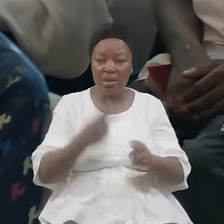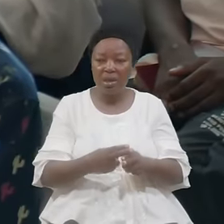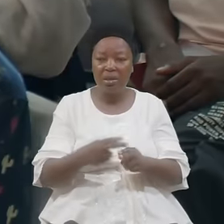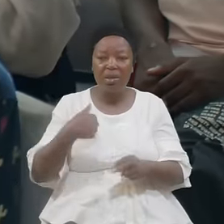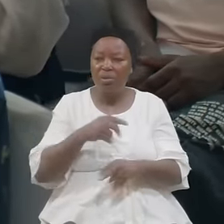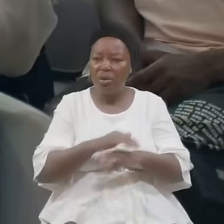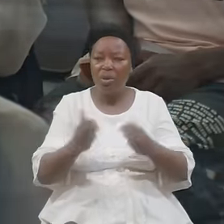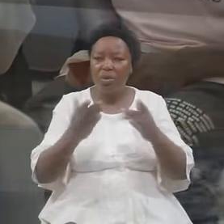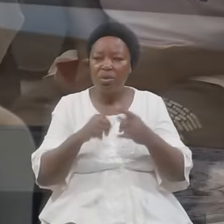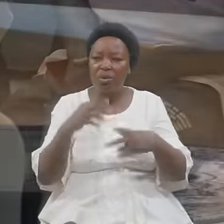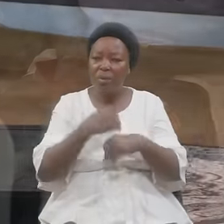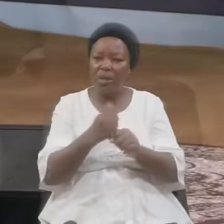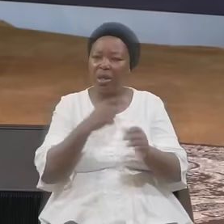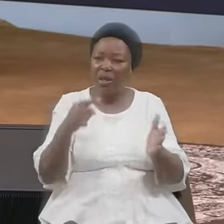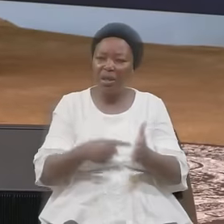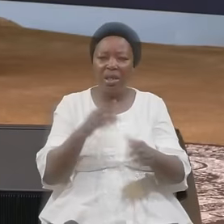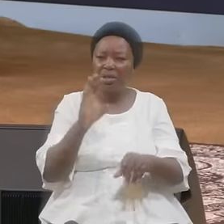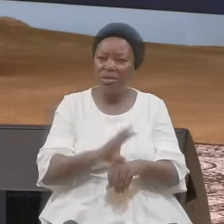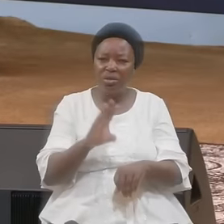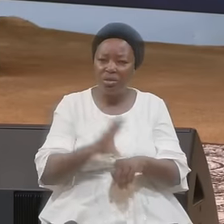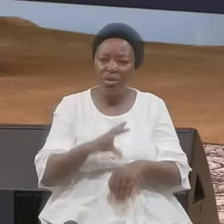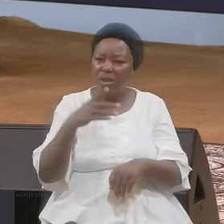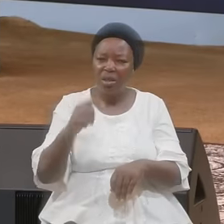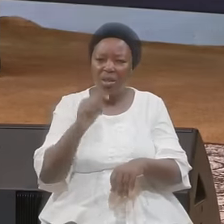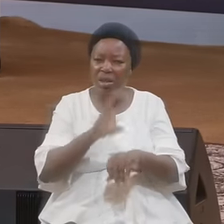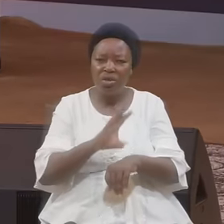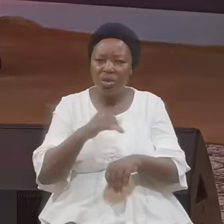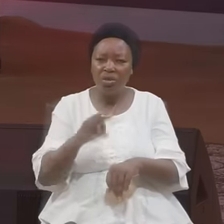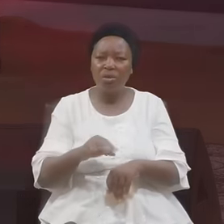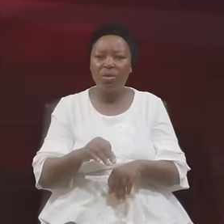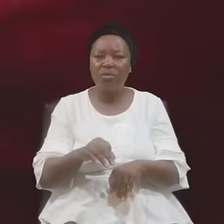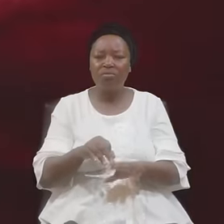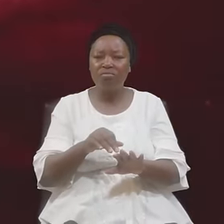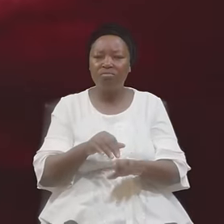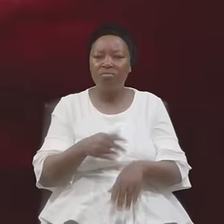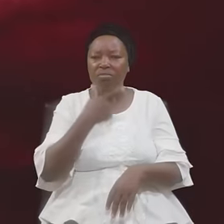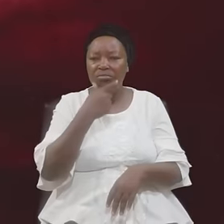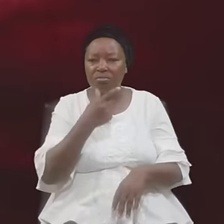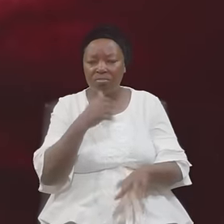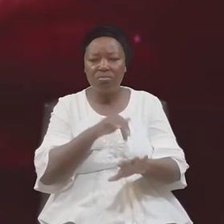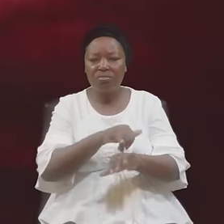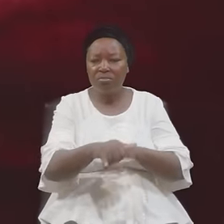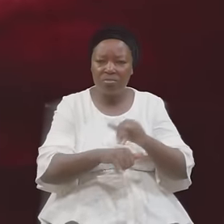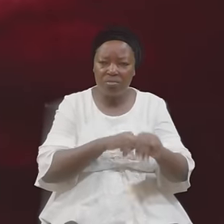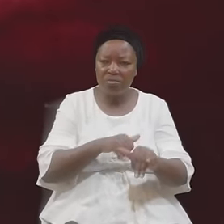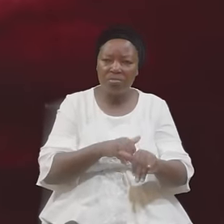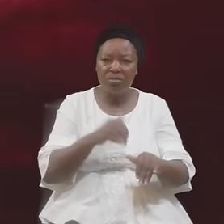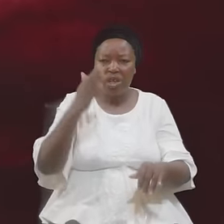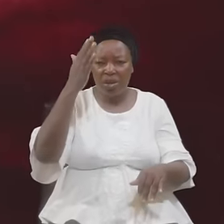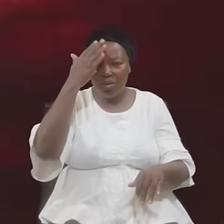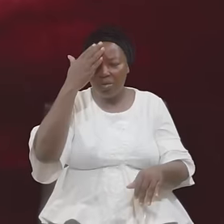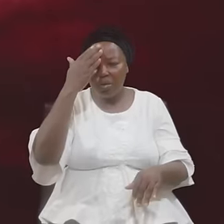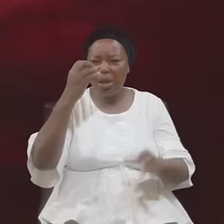Want To Make This Church The Church Of Hypocrites Knowing Quite A